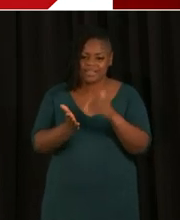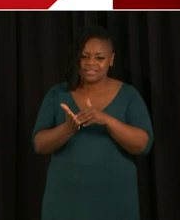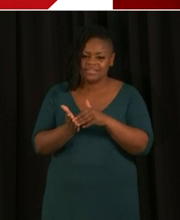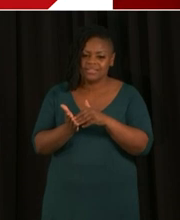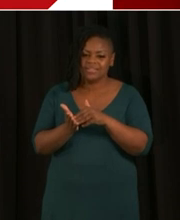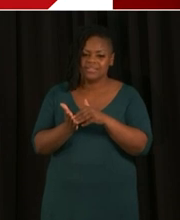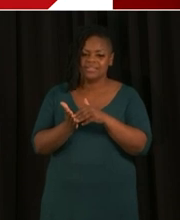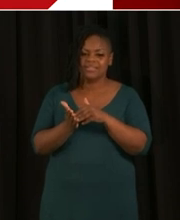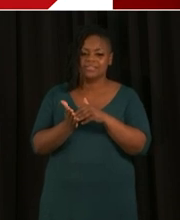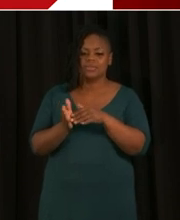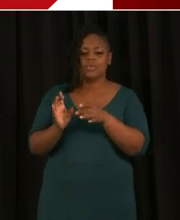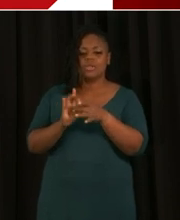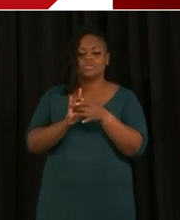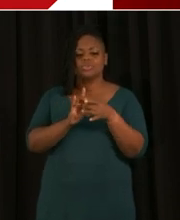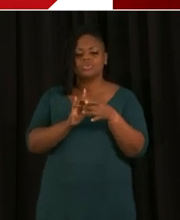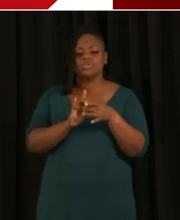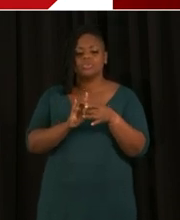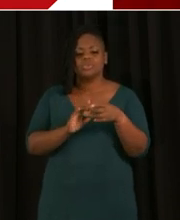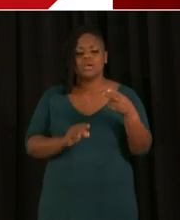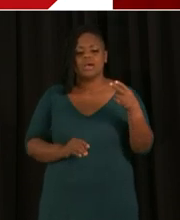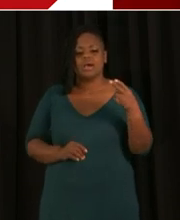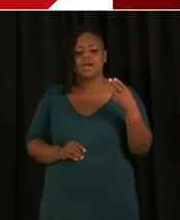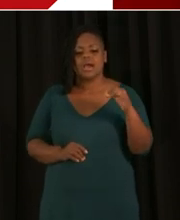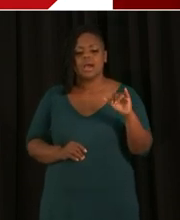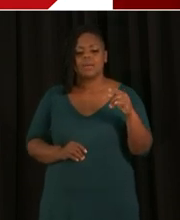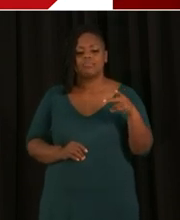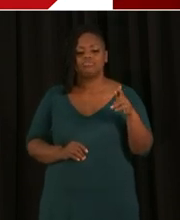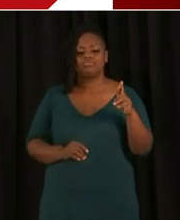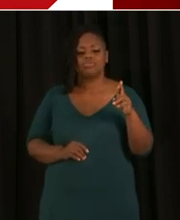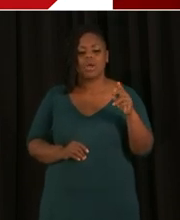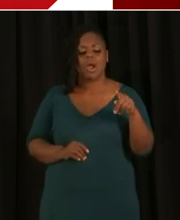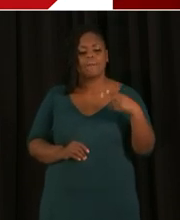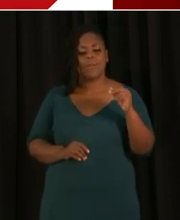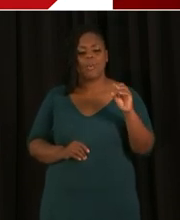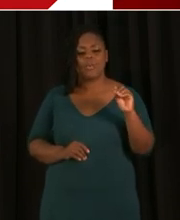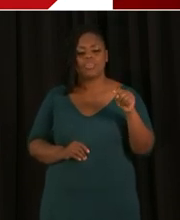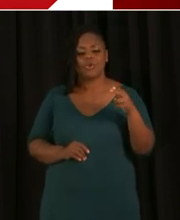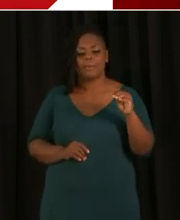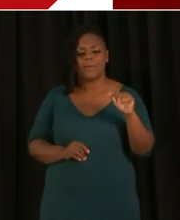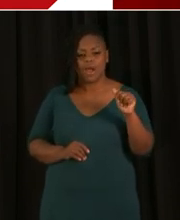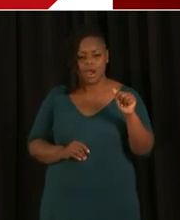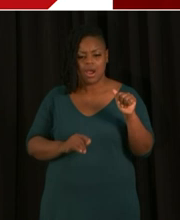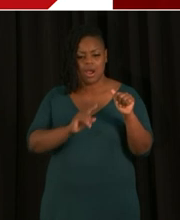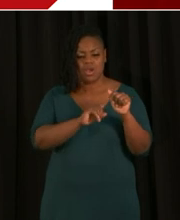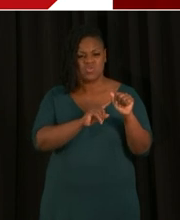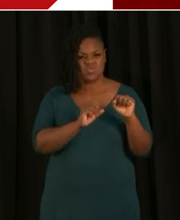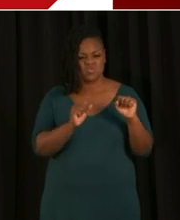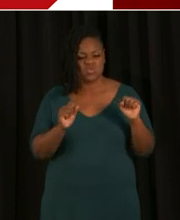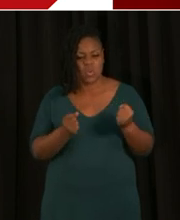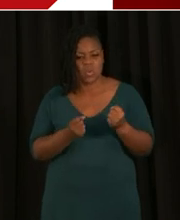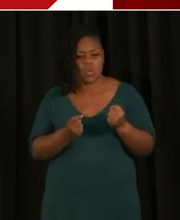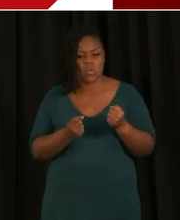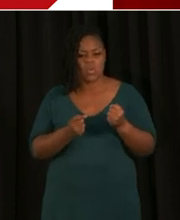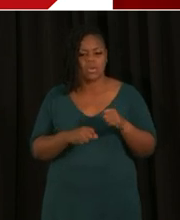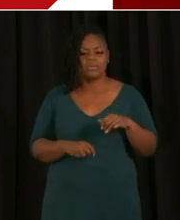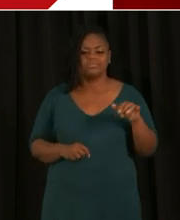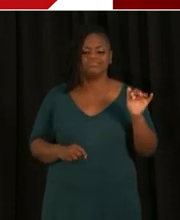season and what HCMA and other partner agencies are doing to ensure that social distancing and other